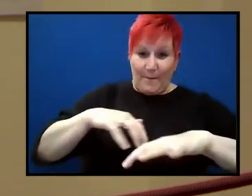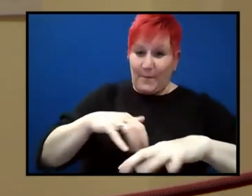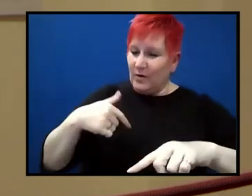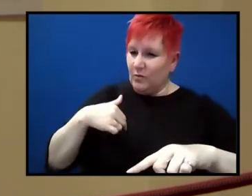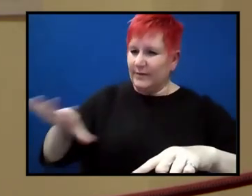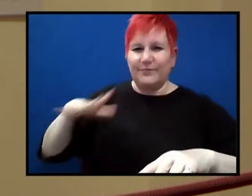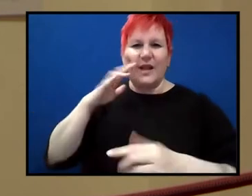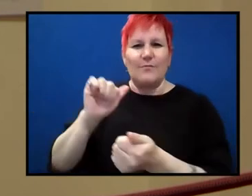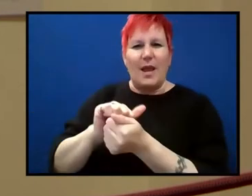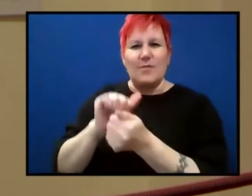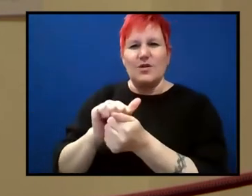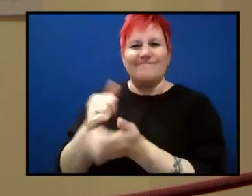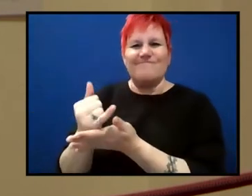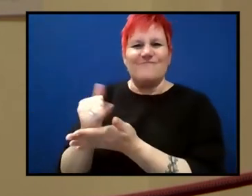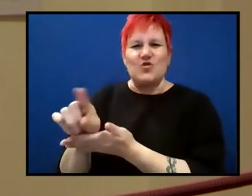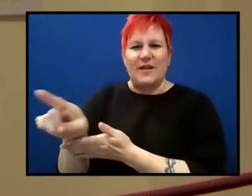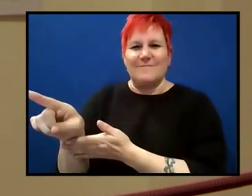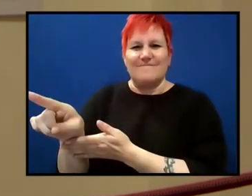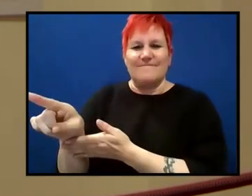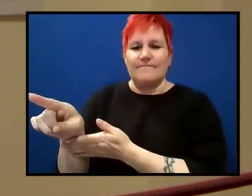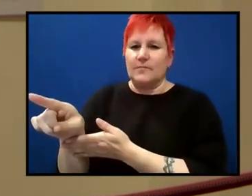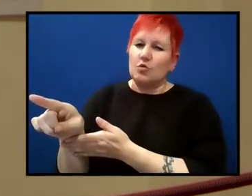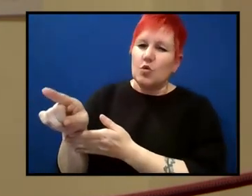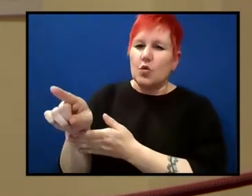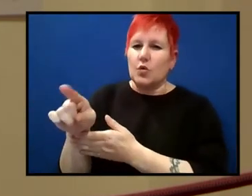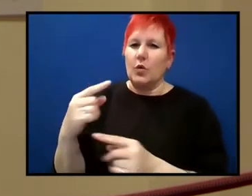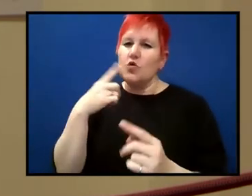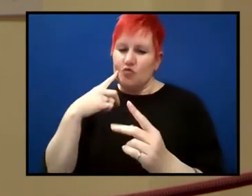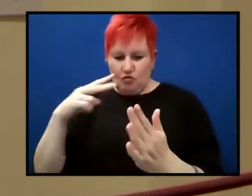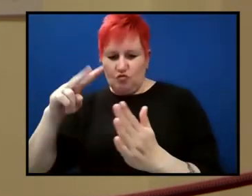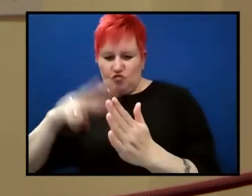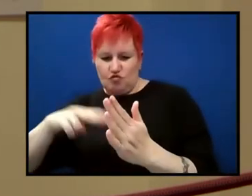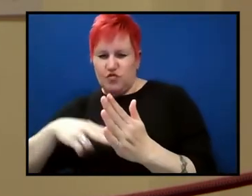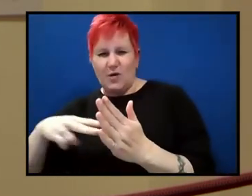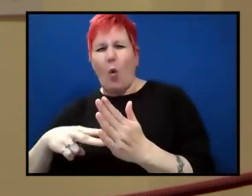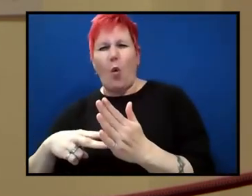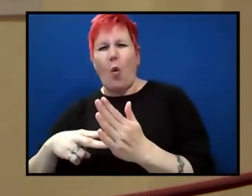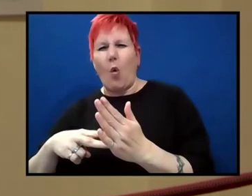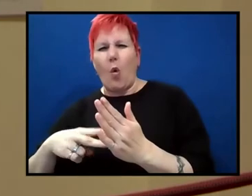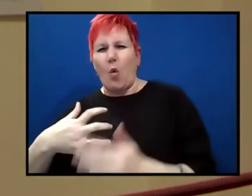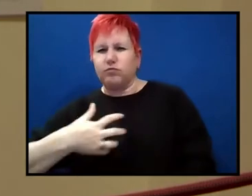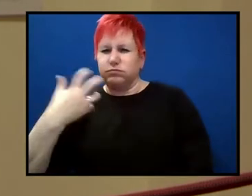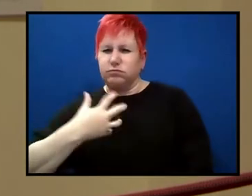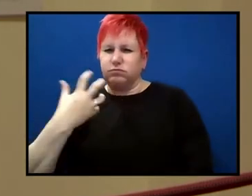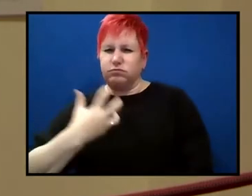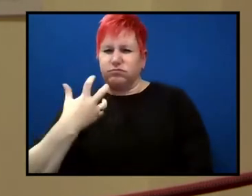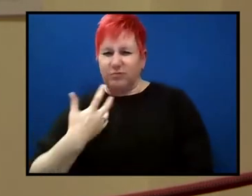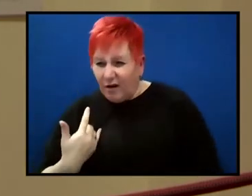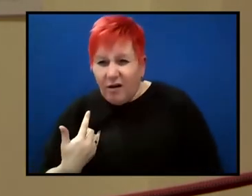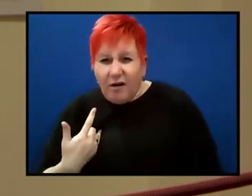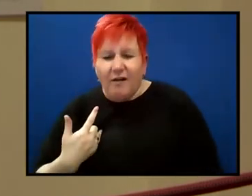he, his reviewers had been hostile to the, the, this incredibly revolutionary idea